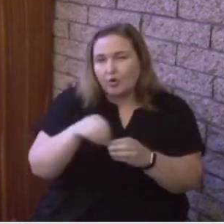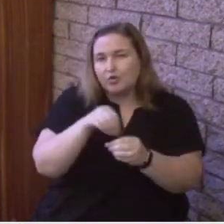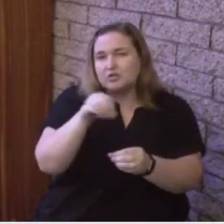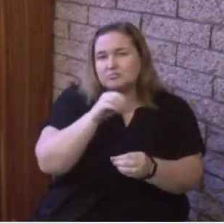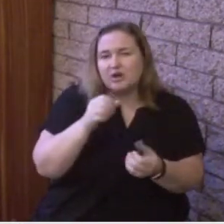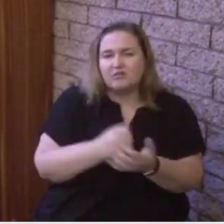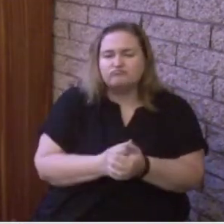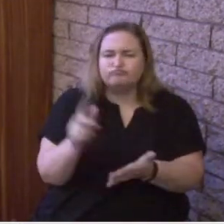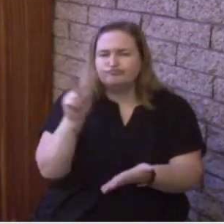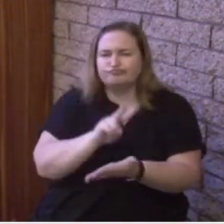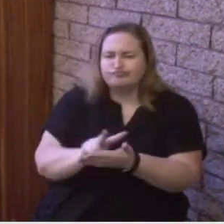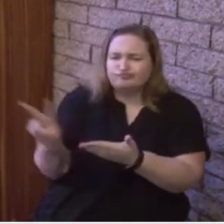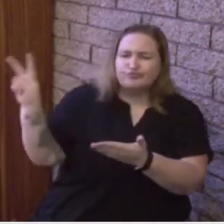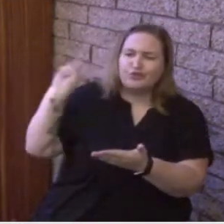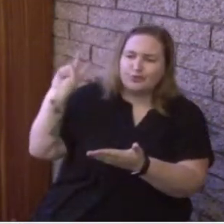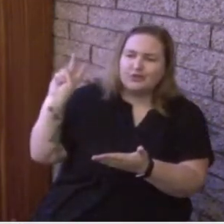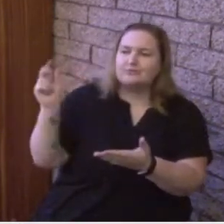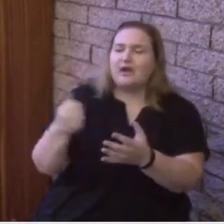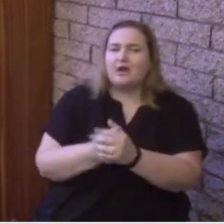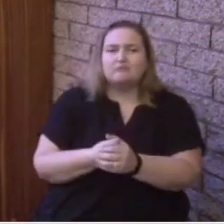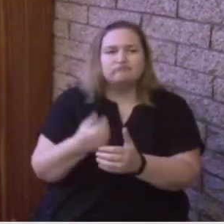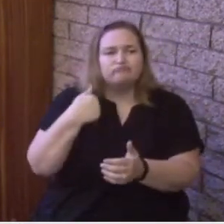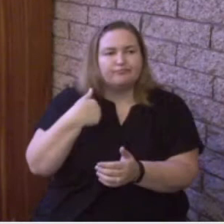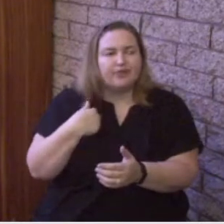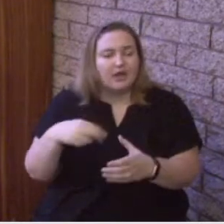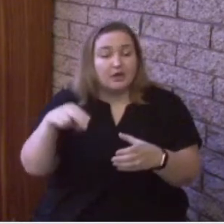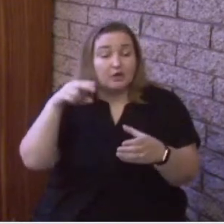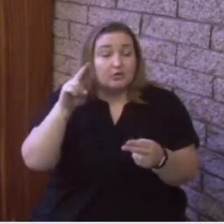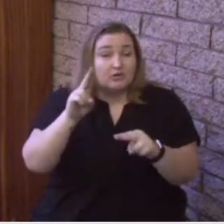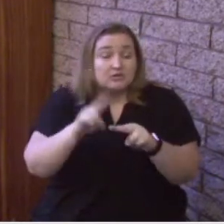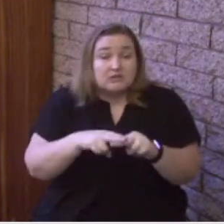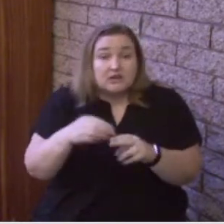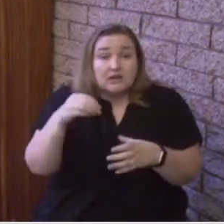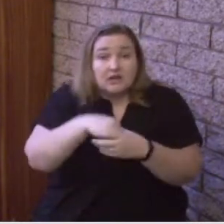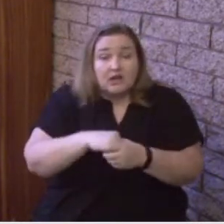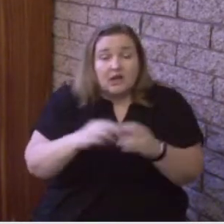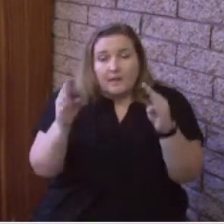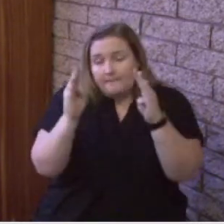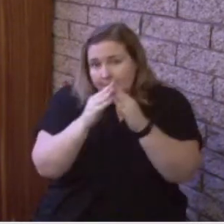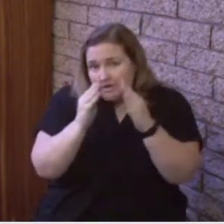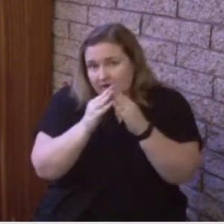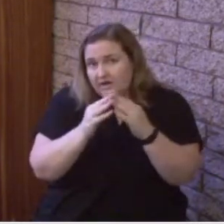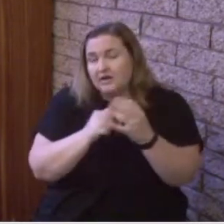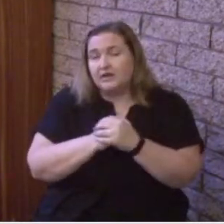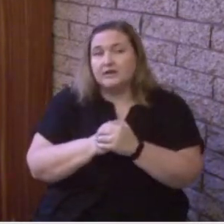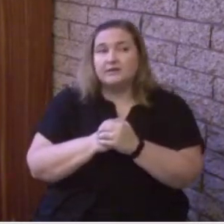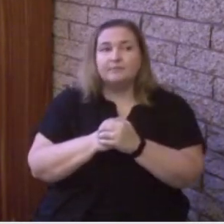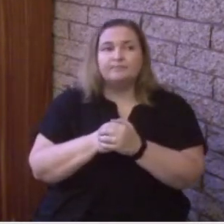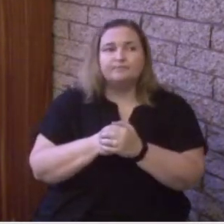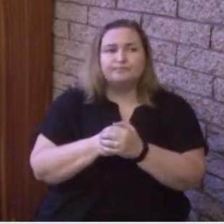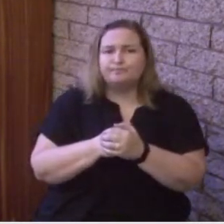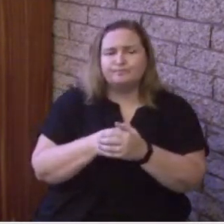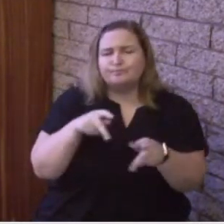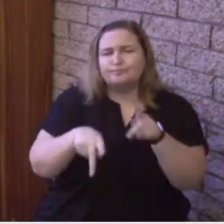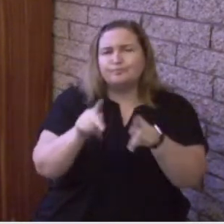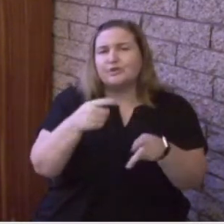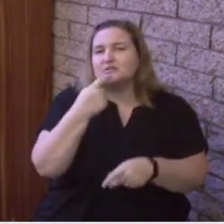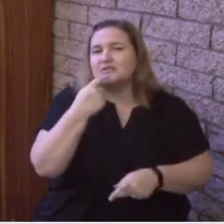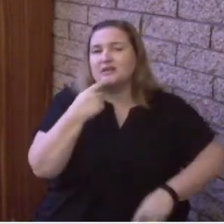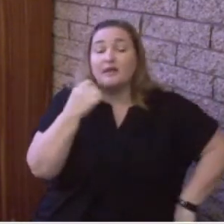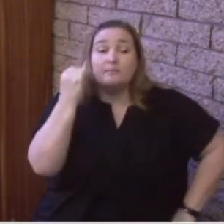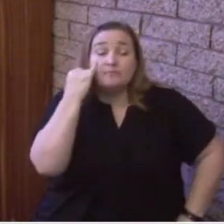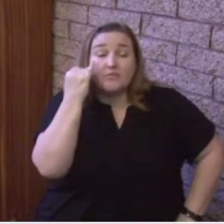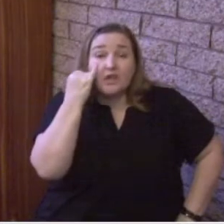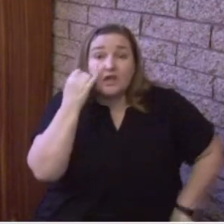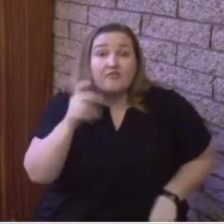I was sitting in a meeting and somebody said something to the effect was if people truly understood the power and the